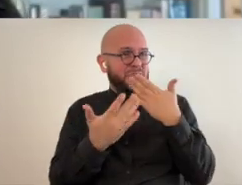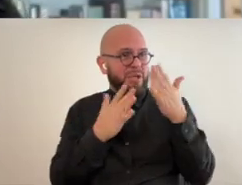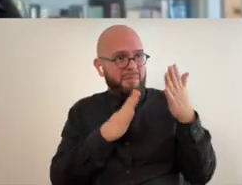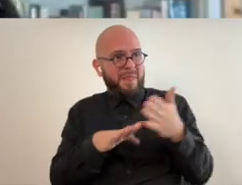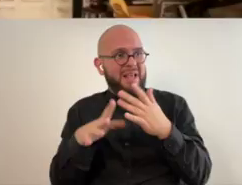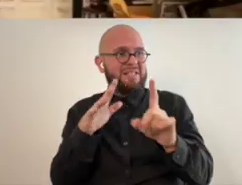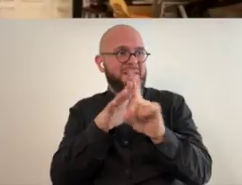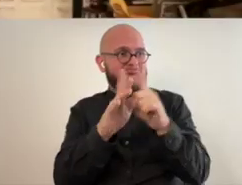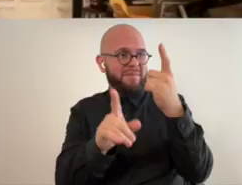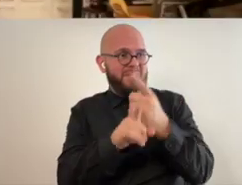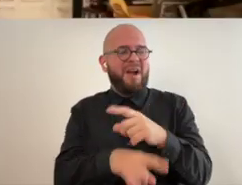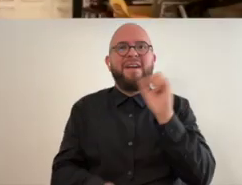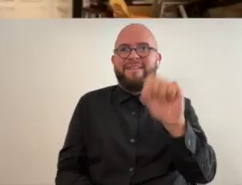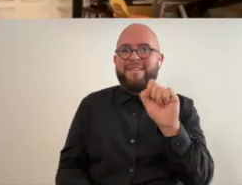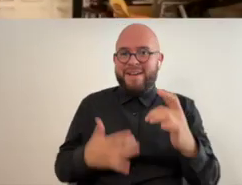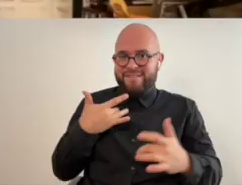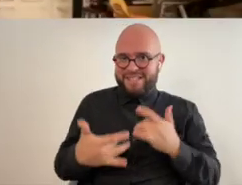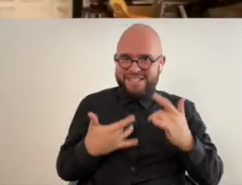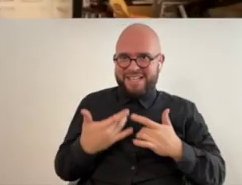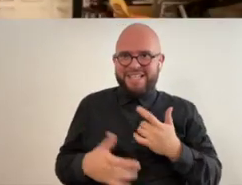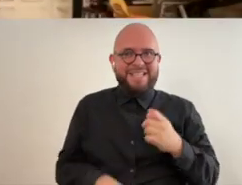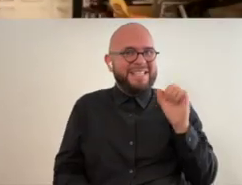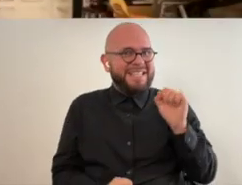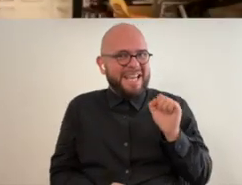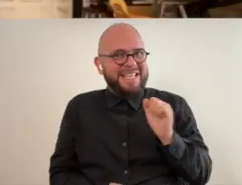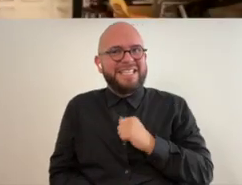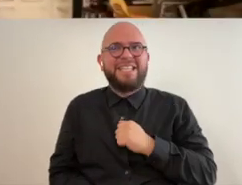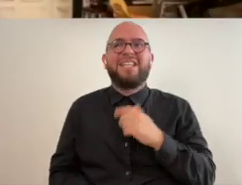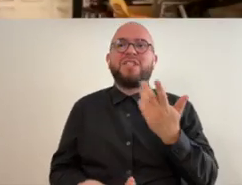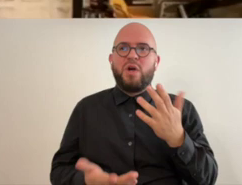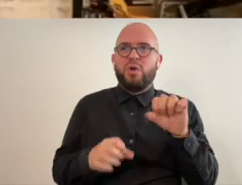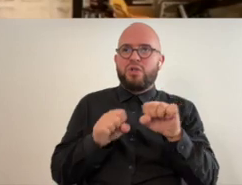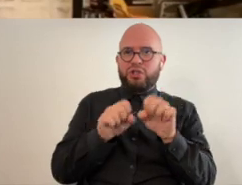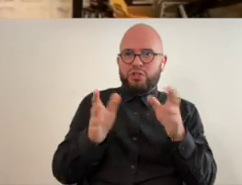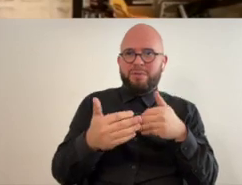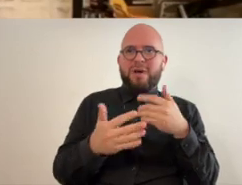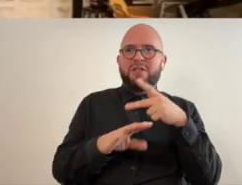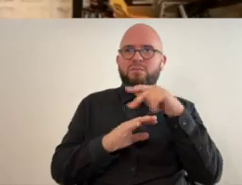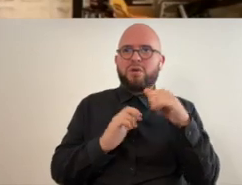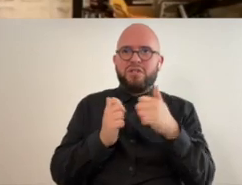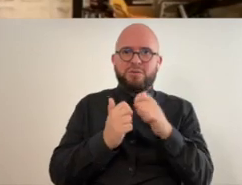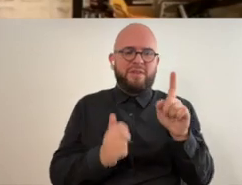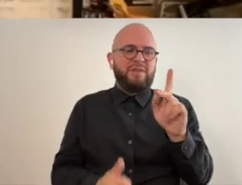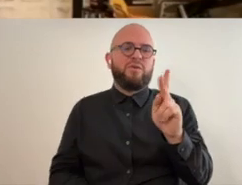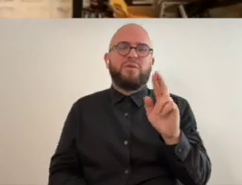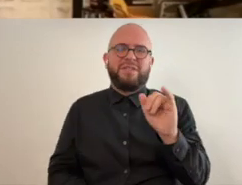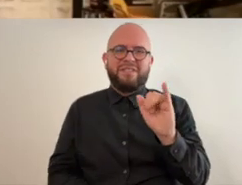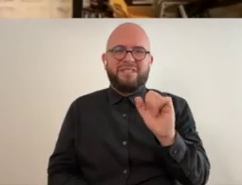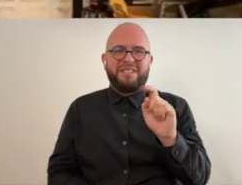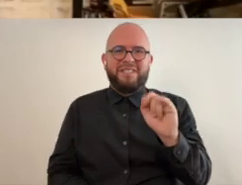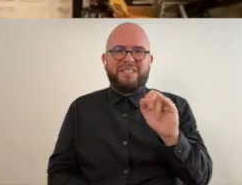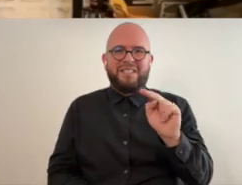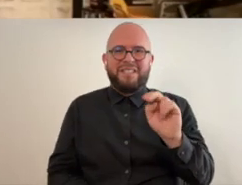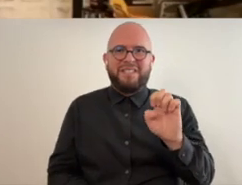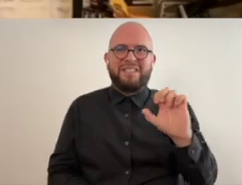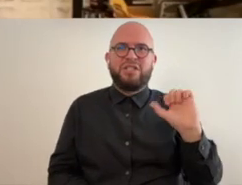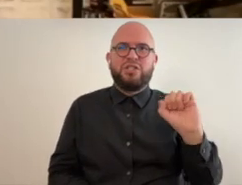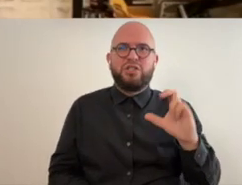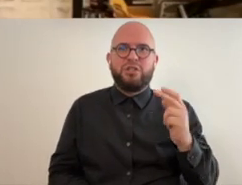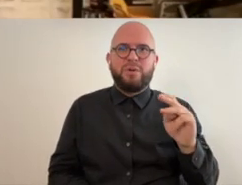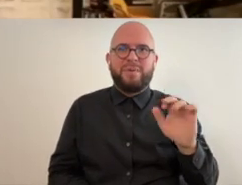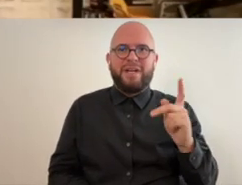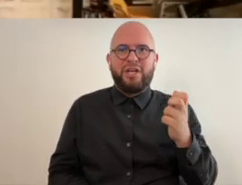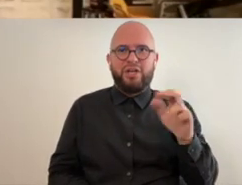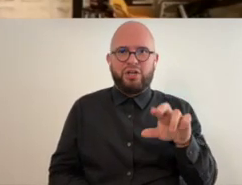coming up oh i'm so excited um so shoebox projects with christine shoemaker is uh granting